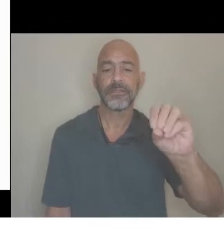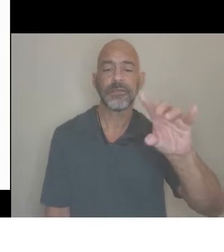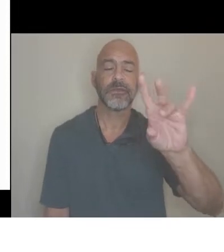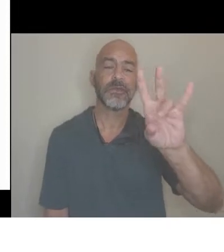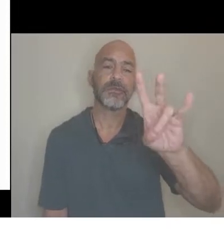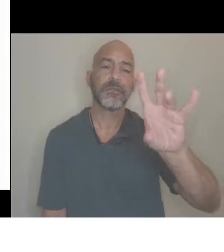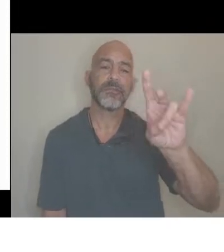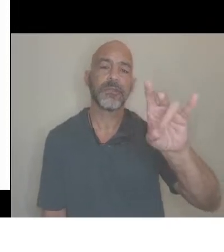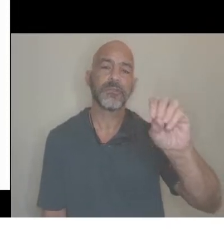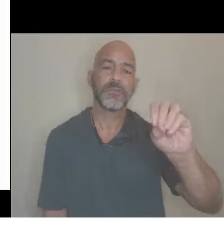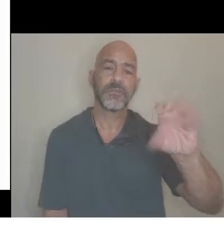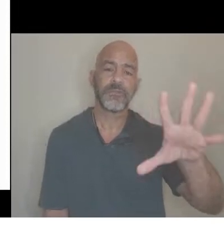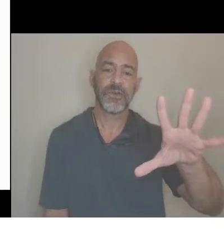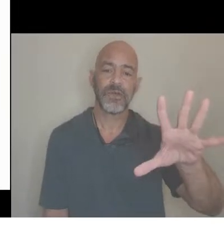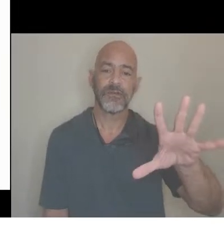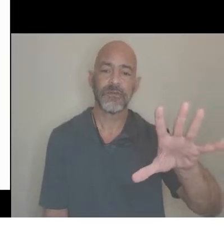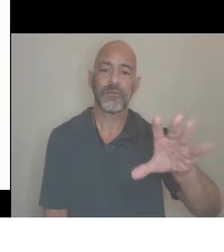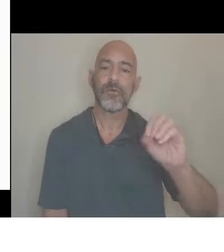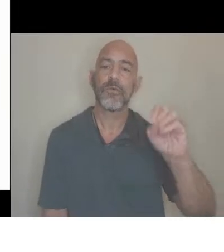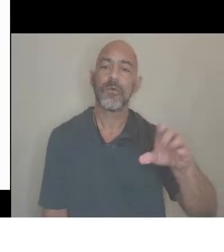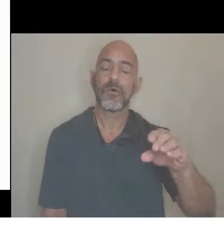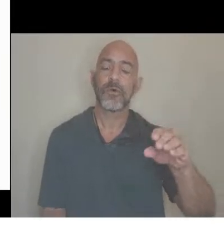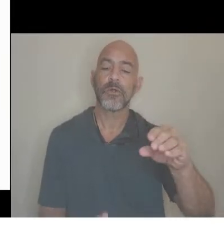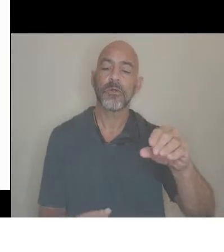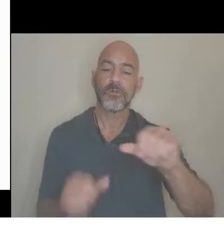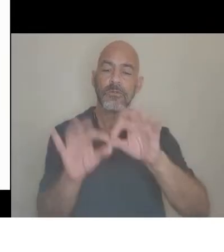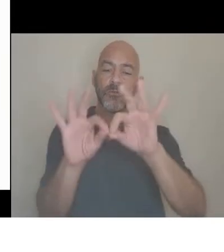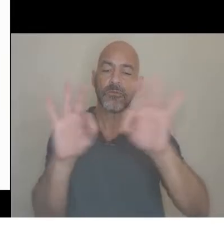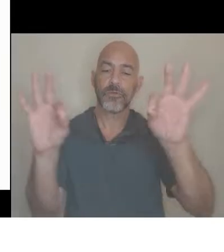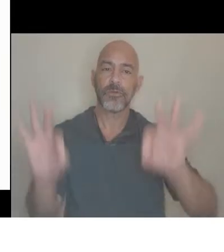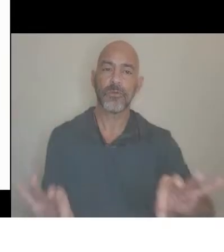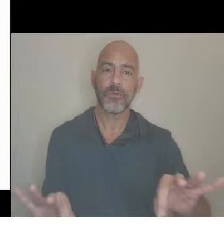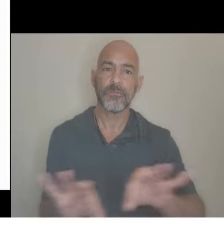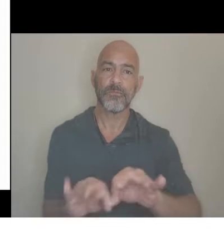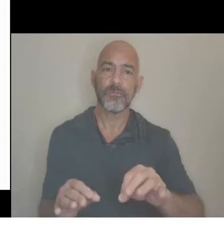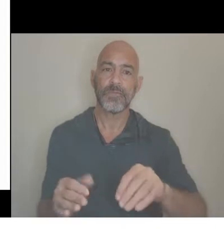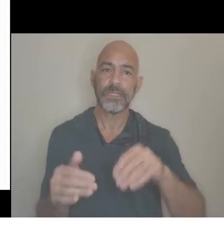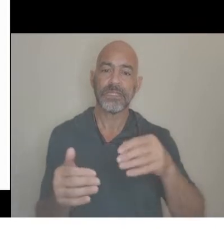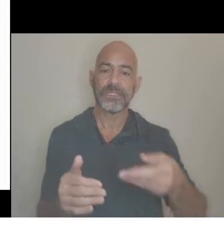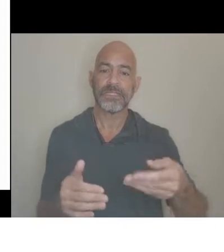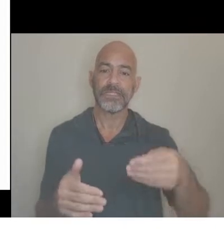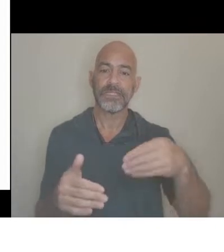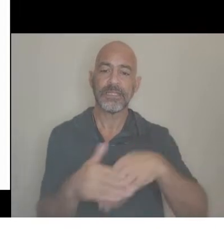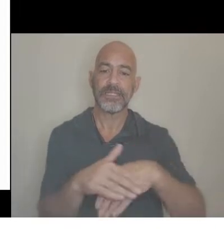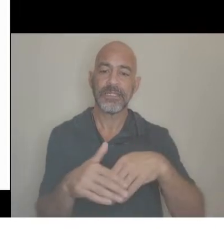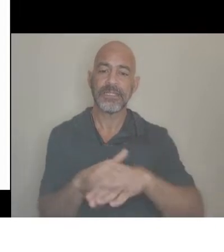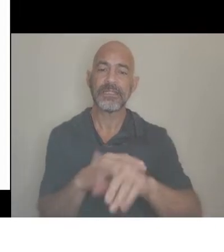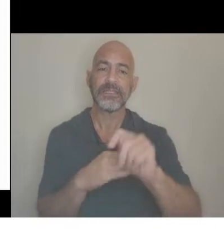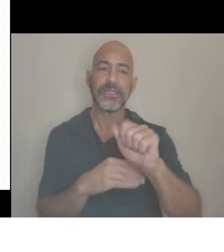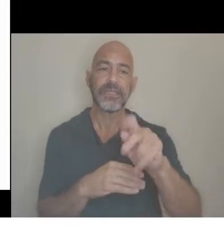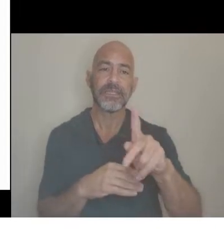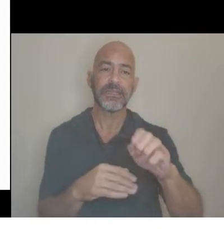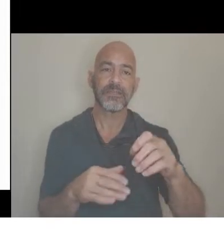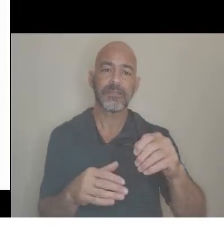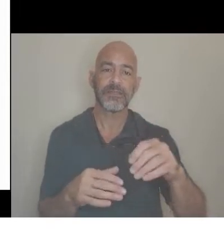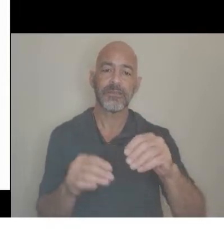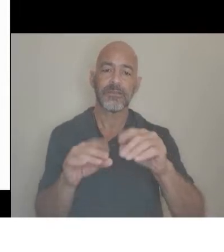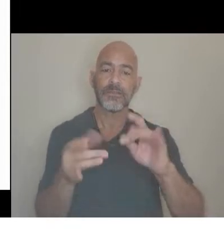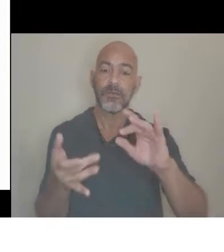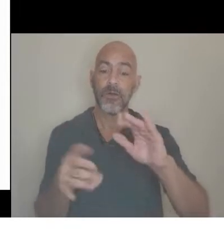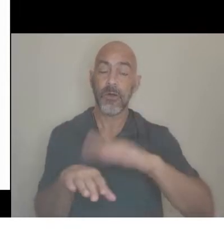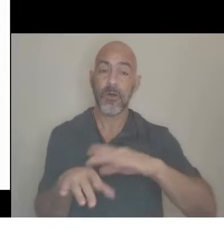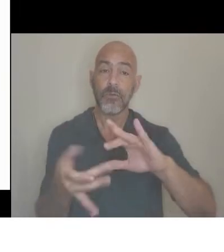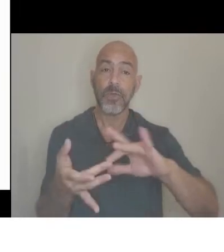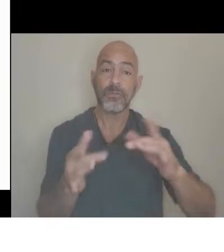out our intake form on our website. You also can follow us on Facebook